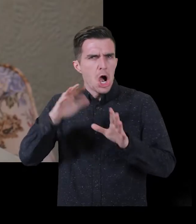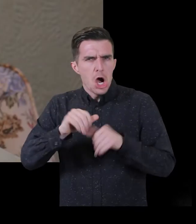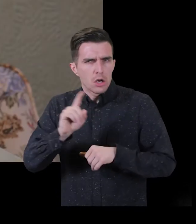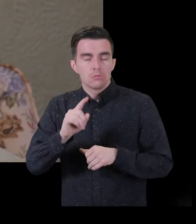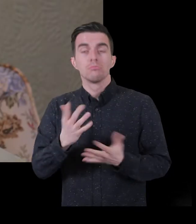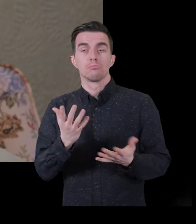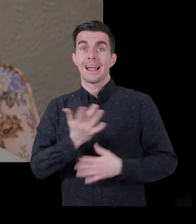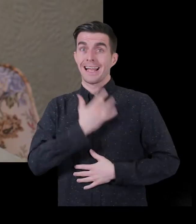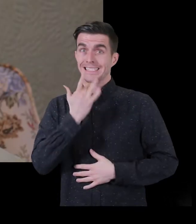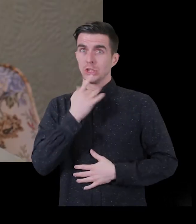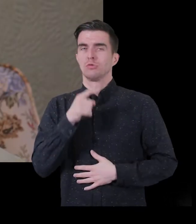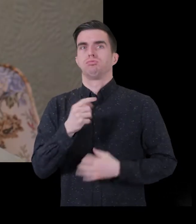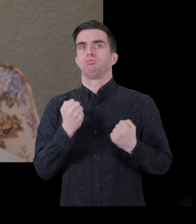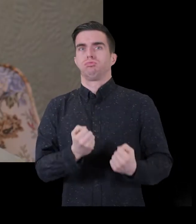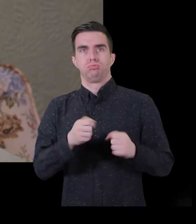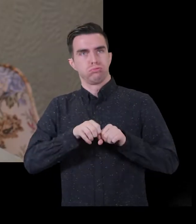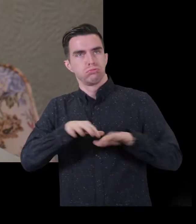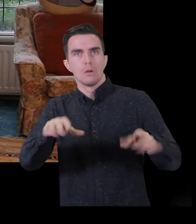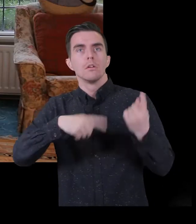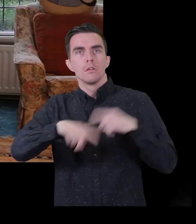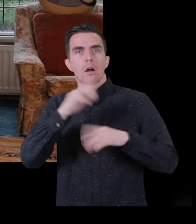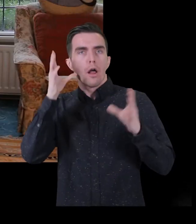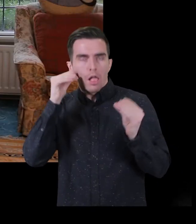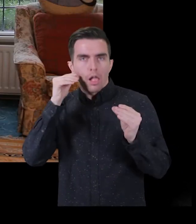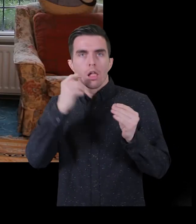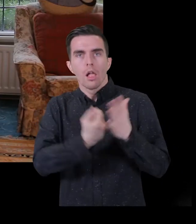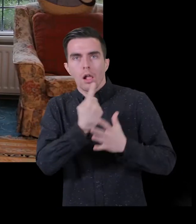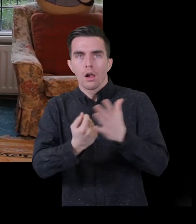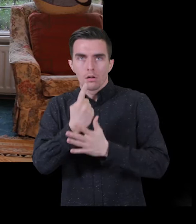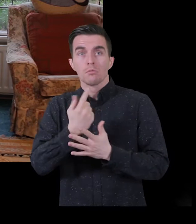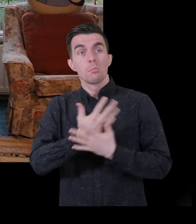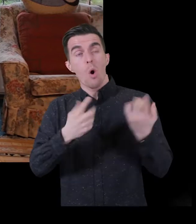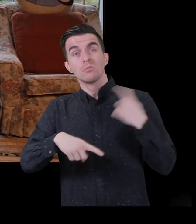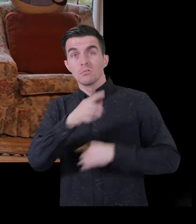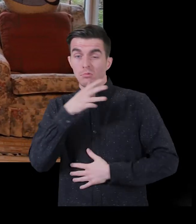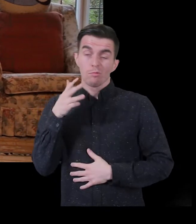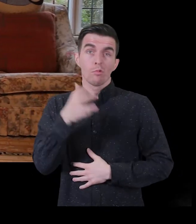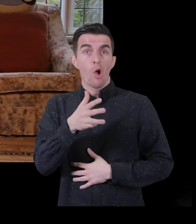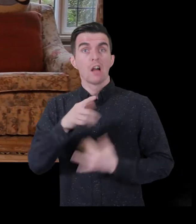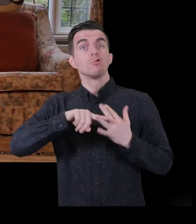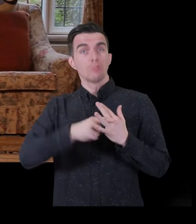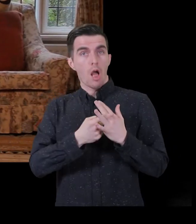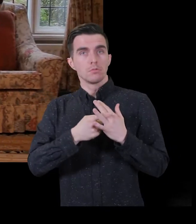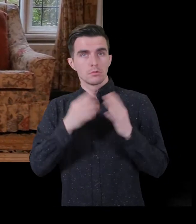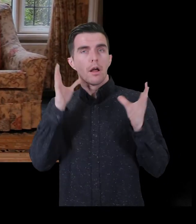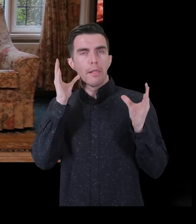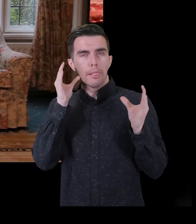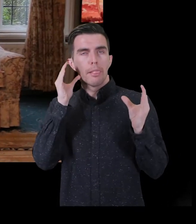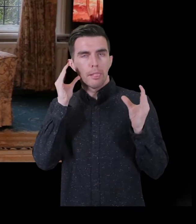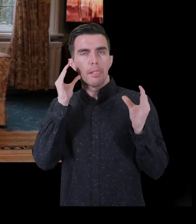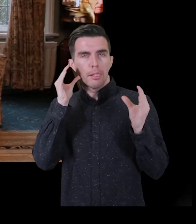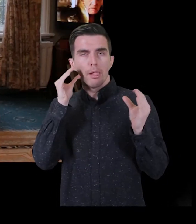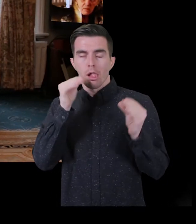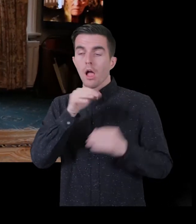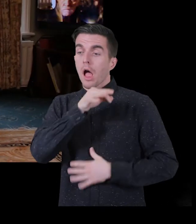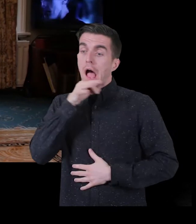Age is the biggest single cause of hearing loss. Most people begin to lose a small amount of their hearing from around 40 years of